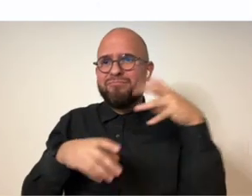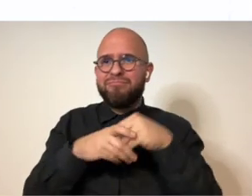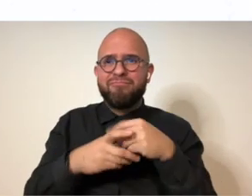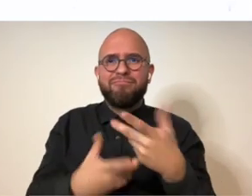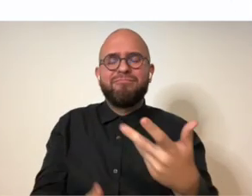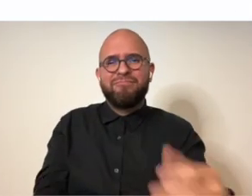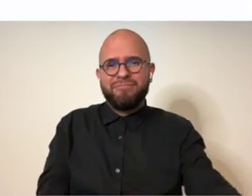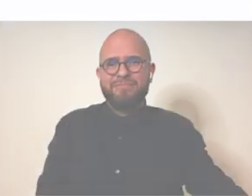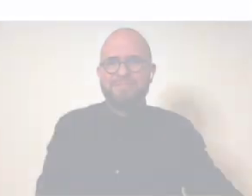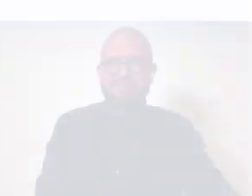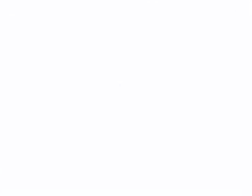you you you